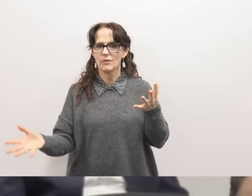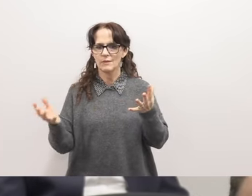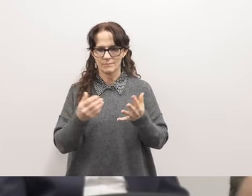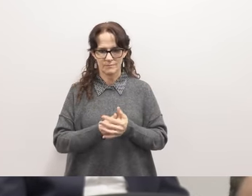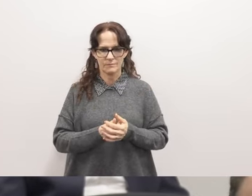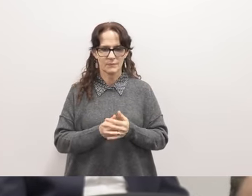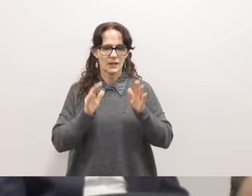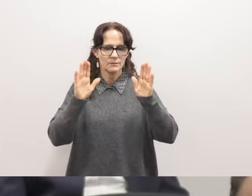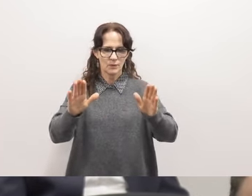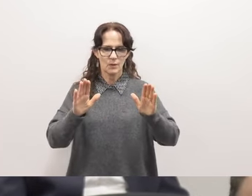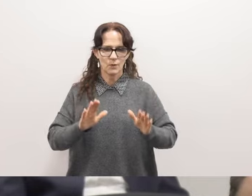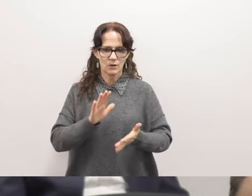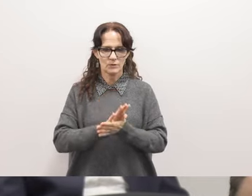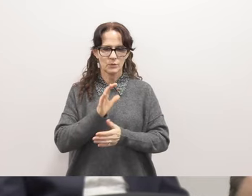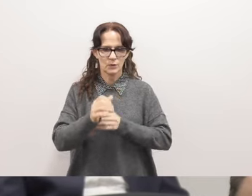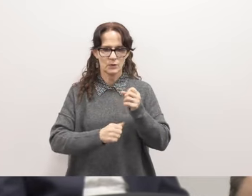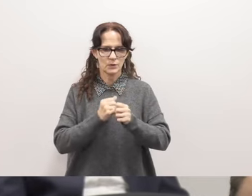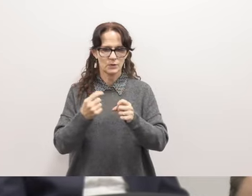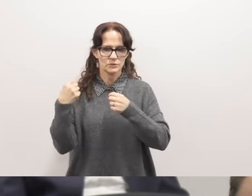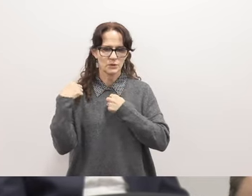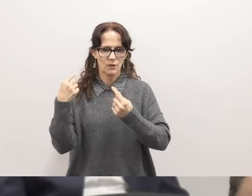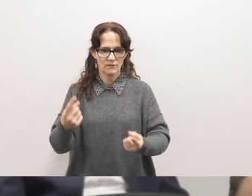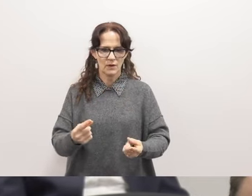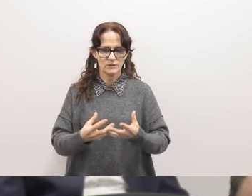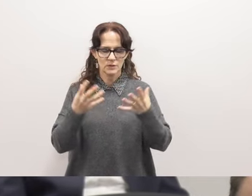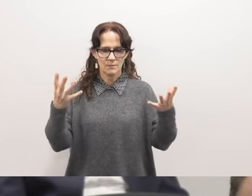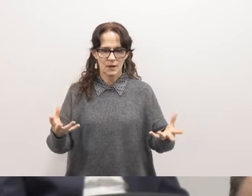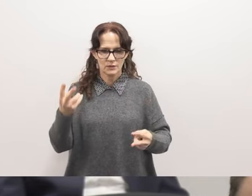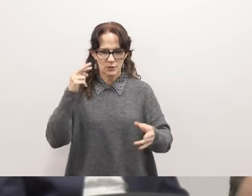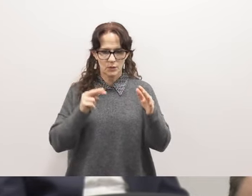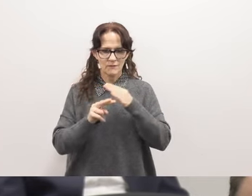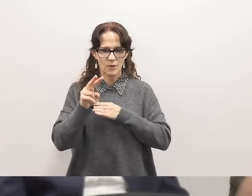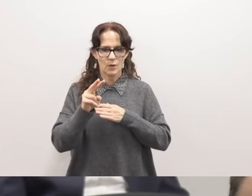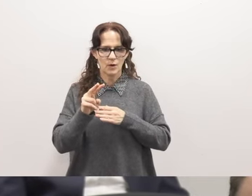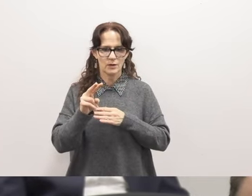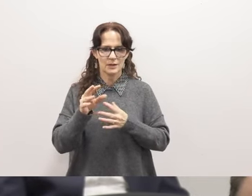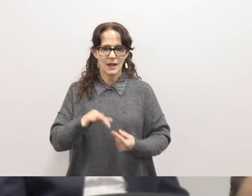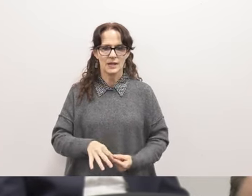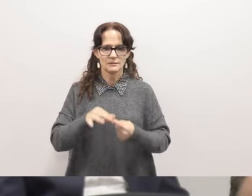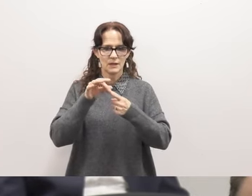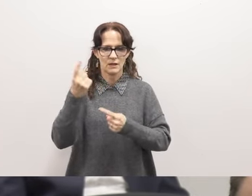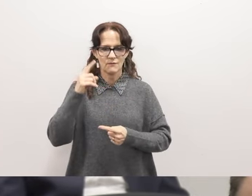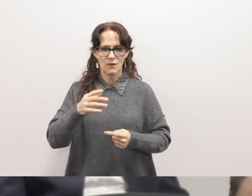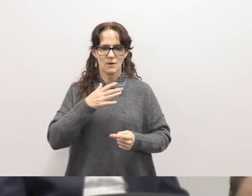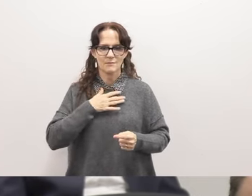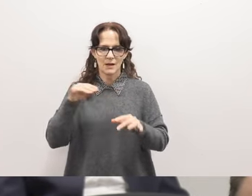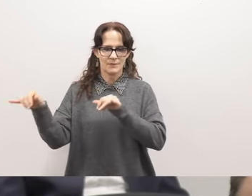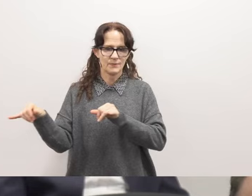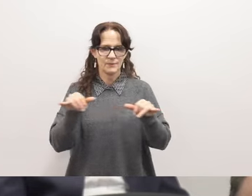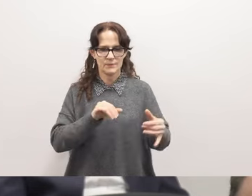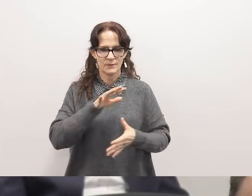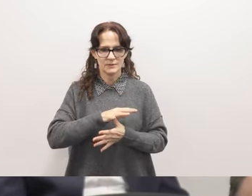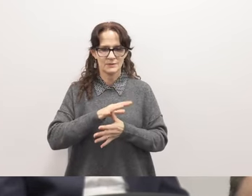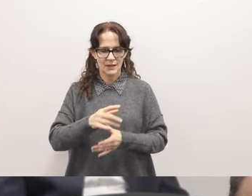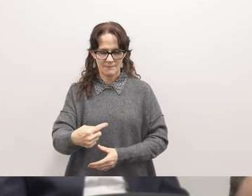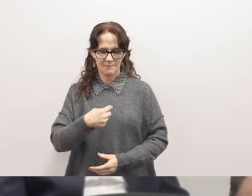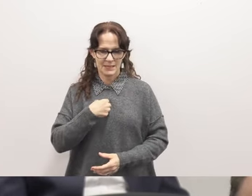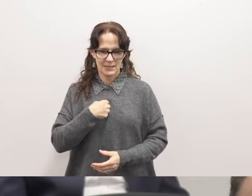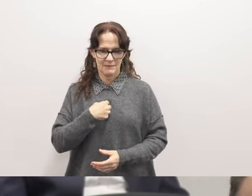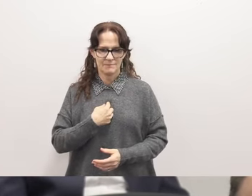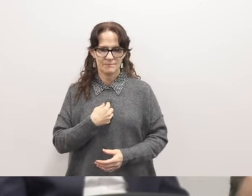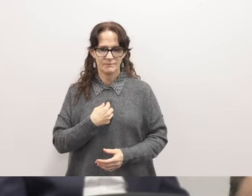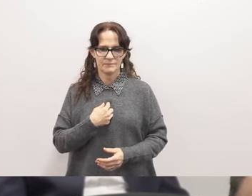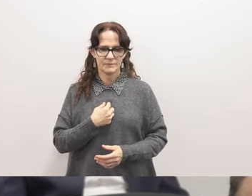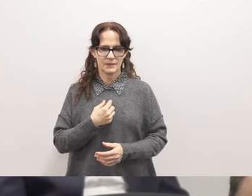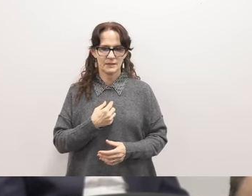it has been a wonderful school year so far and there's so much to look forward to especially for my fellow seniors and me beginning to